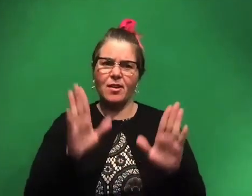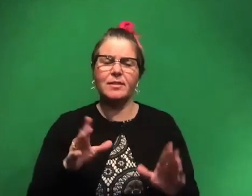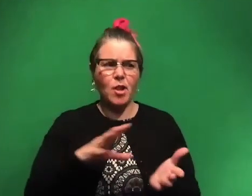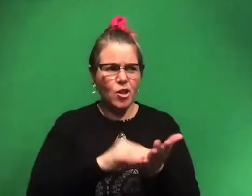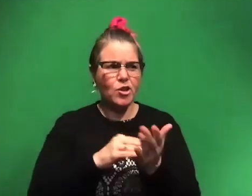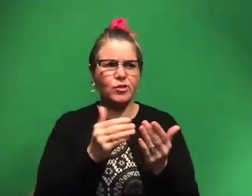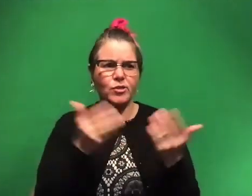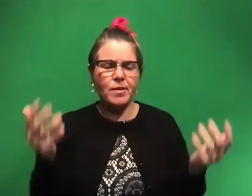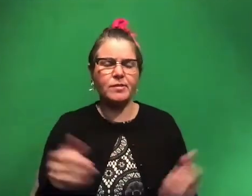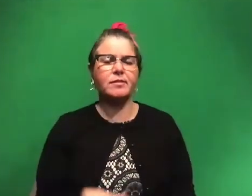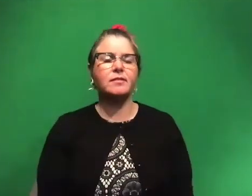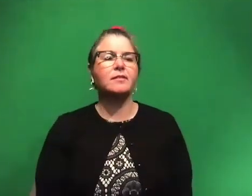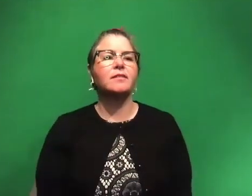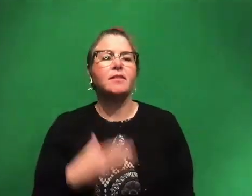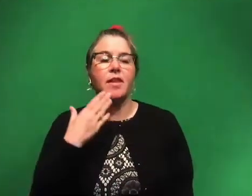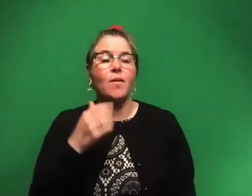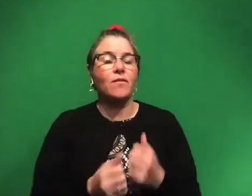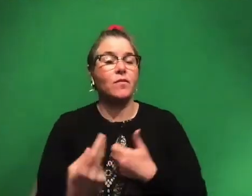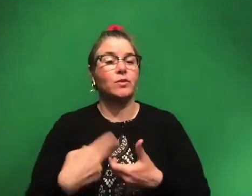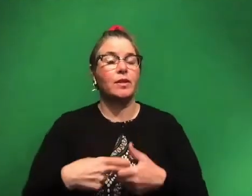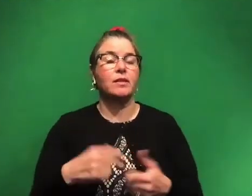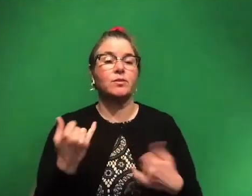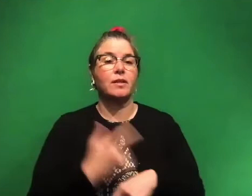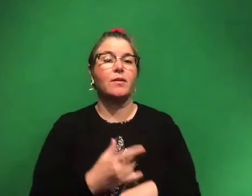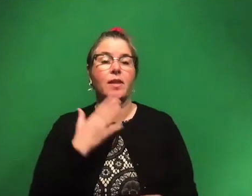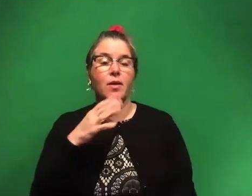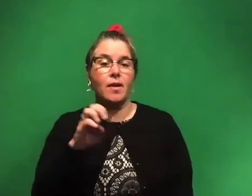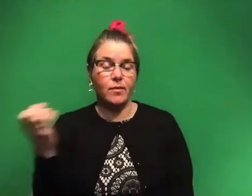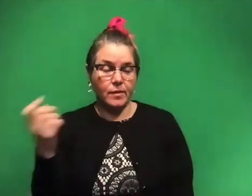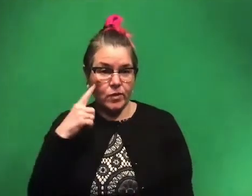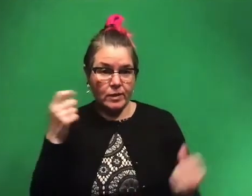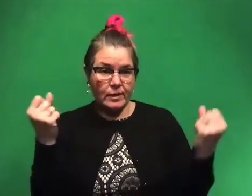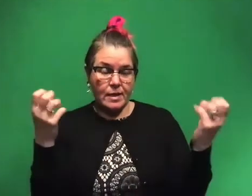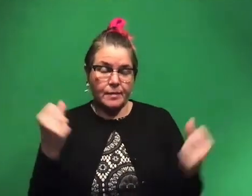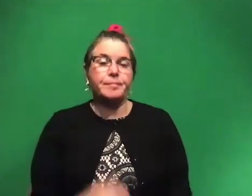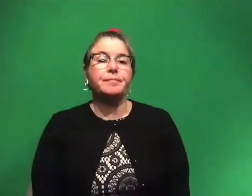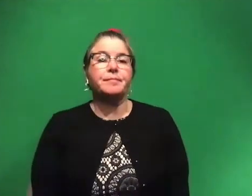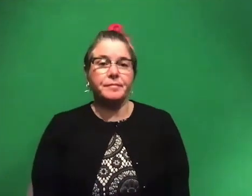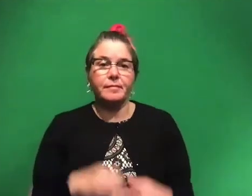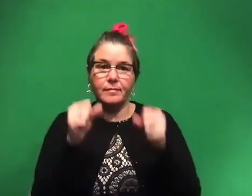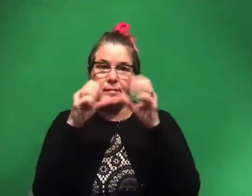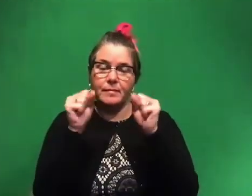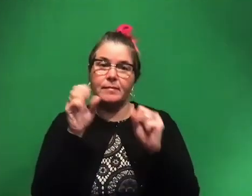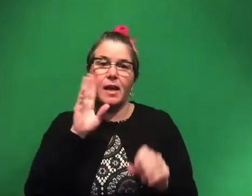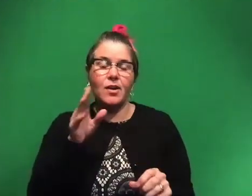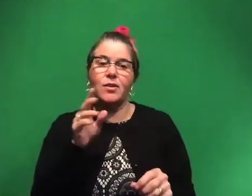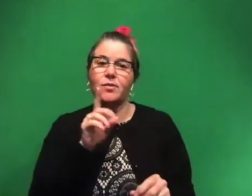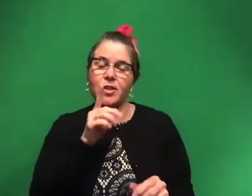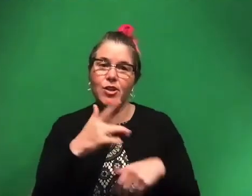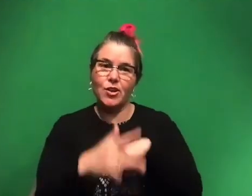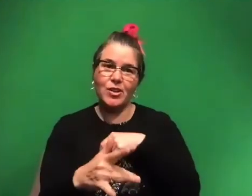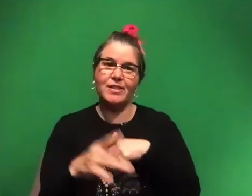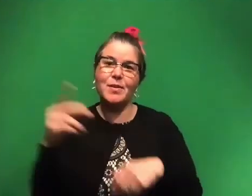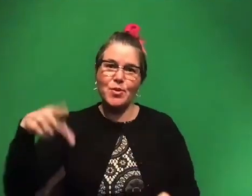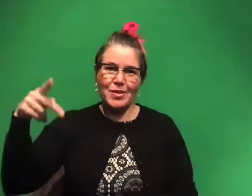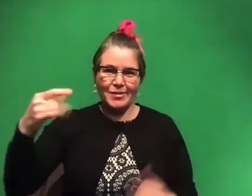much. This is great. Thank you everyone for joining us today. Thank you, Erin, for signing for us. That was amazing. And I know it is really early, uh, in